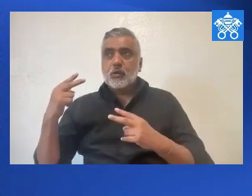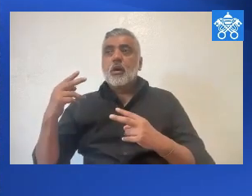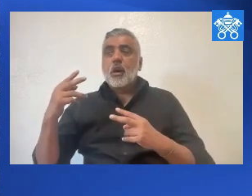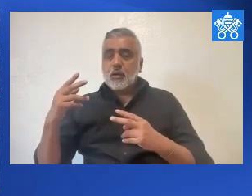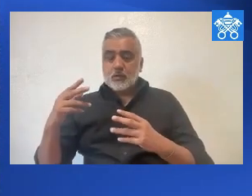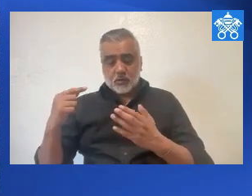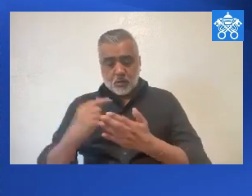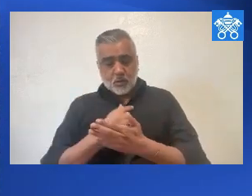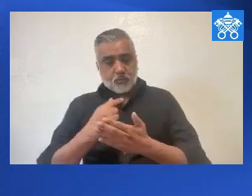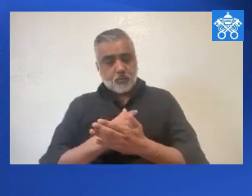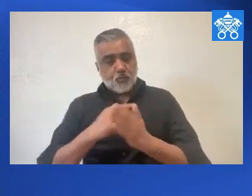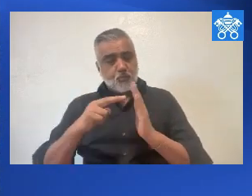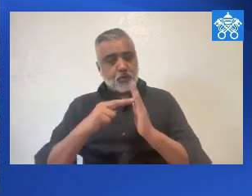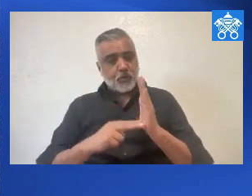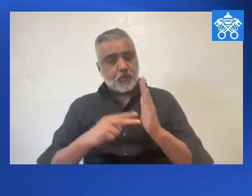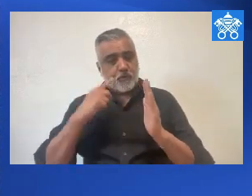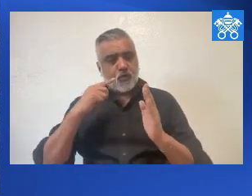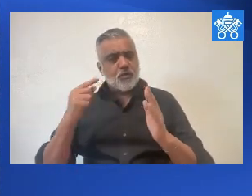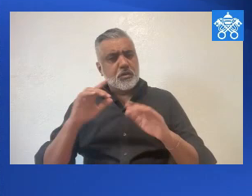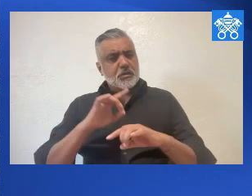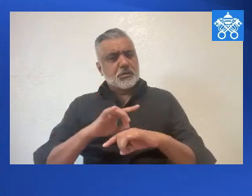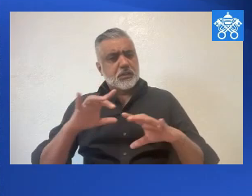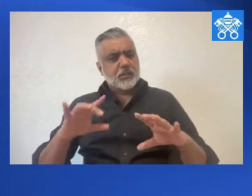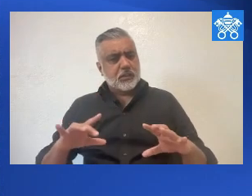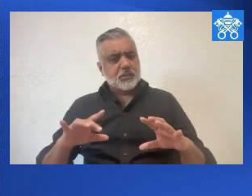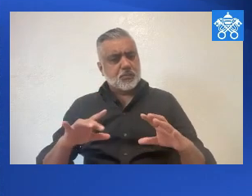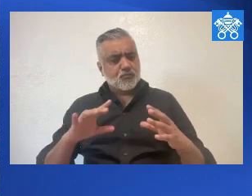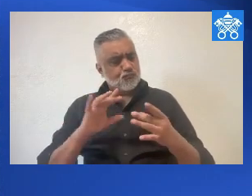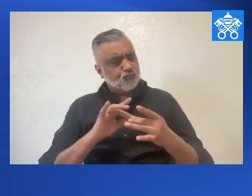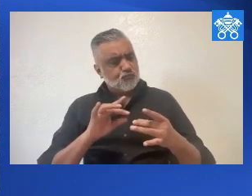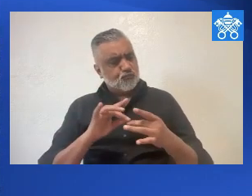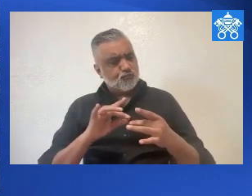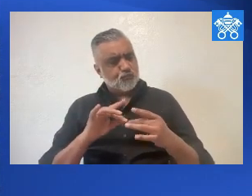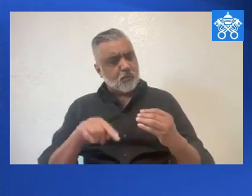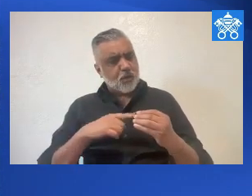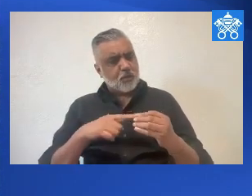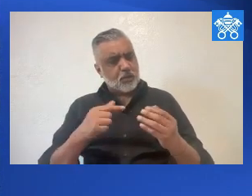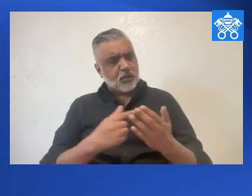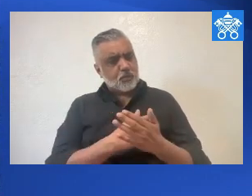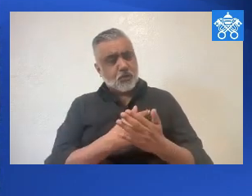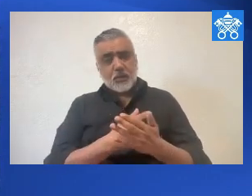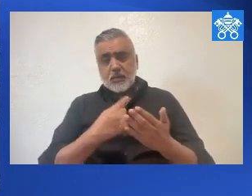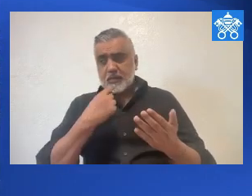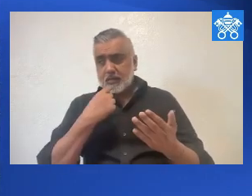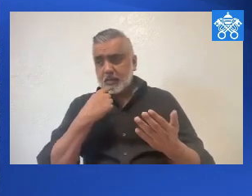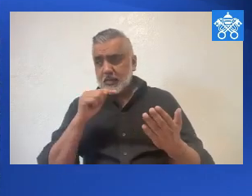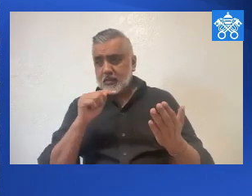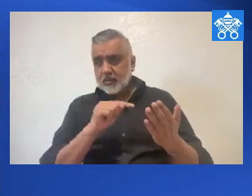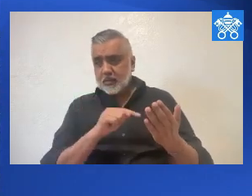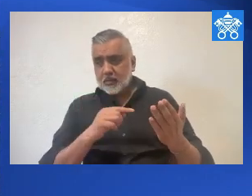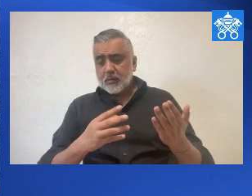reflections as he traditionally does looking at the Gospel reading for Sunday yesterday and at that he